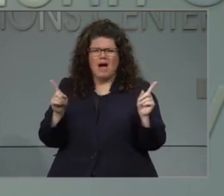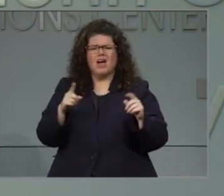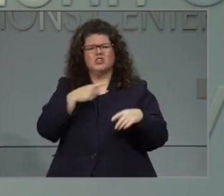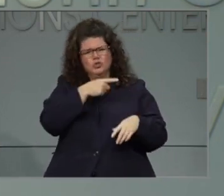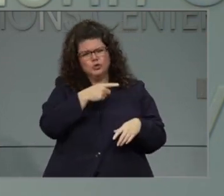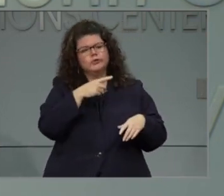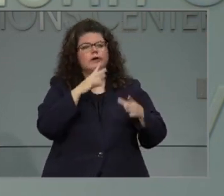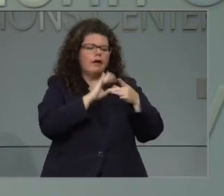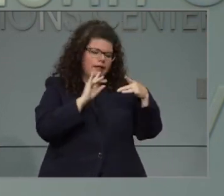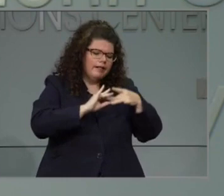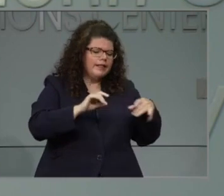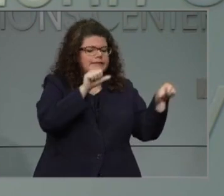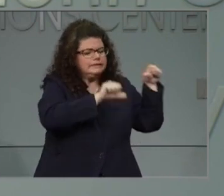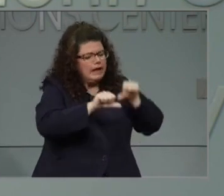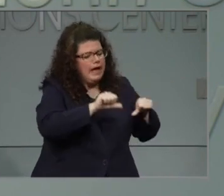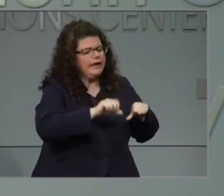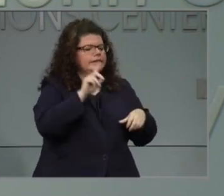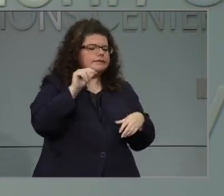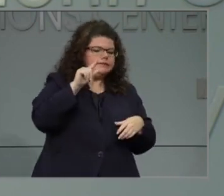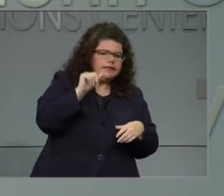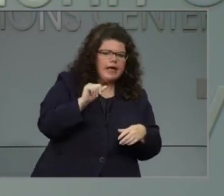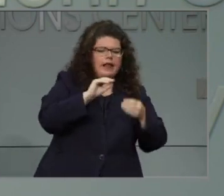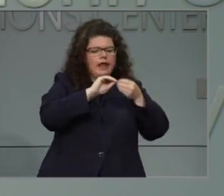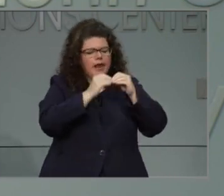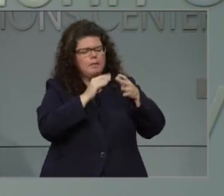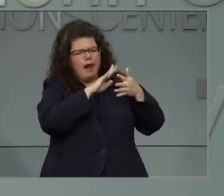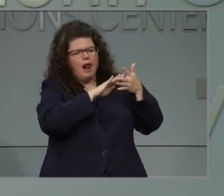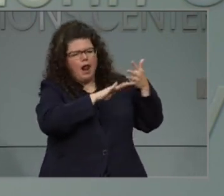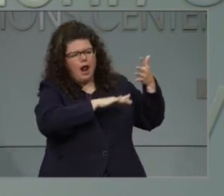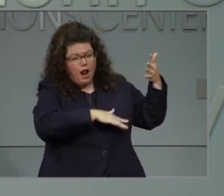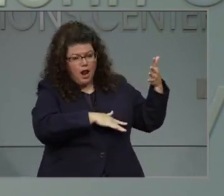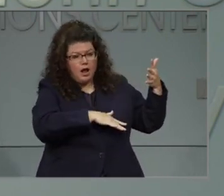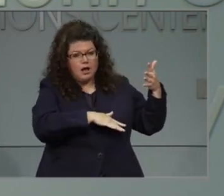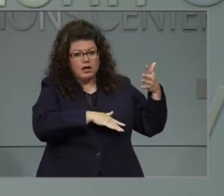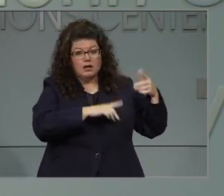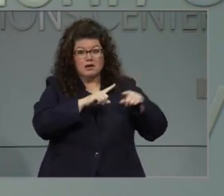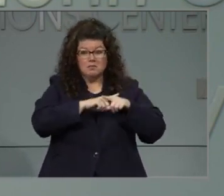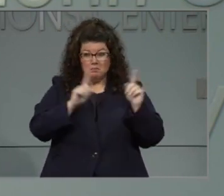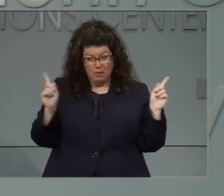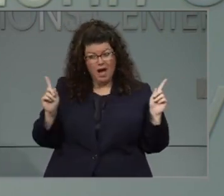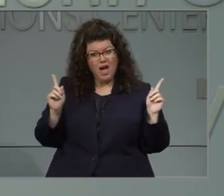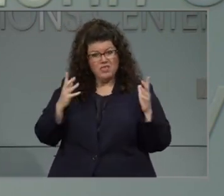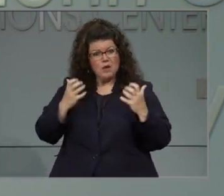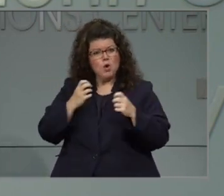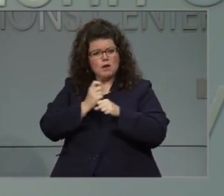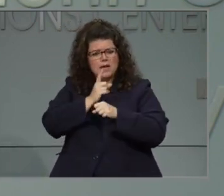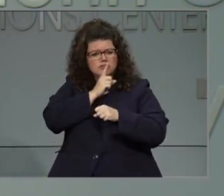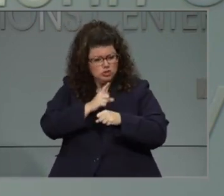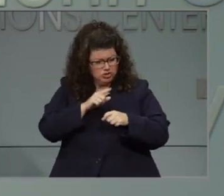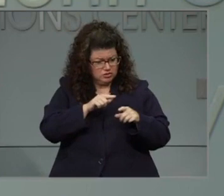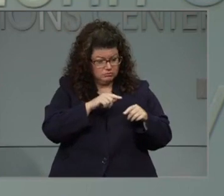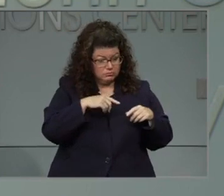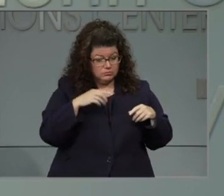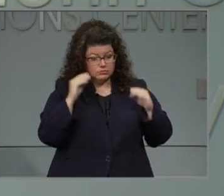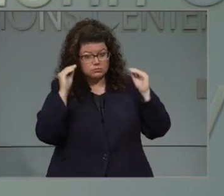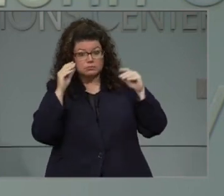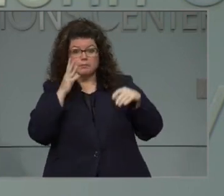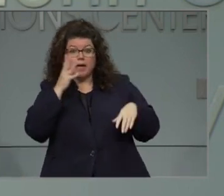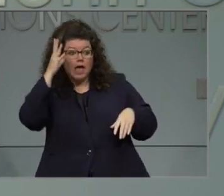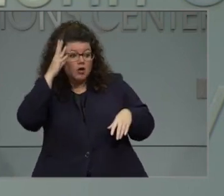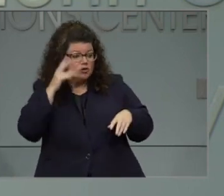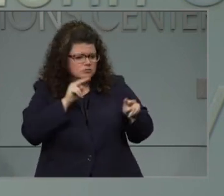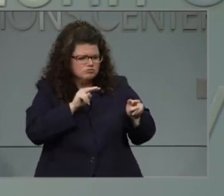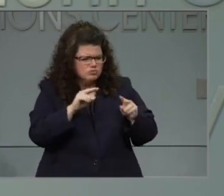talk about the metrics. You know, teachers and parents like to give incentives to children to make sure if they do good work, then they get rewarded.